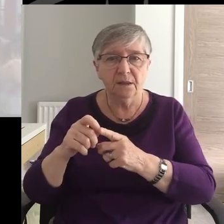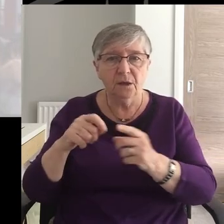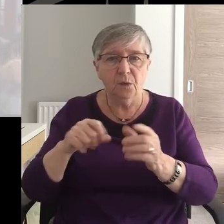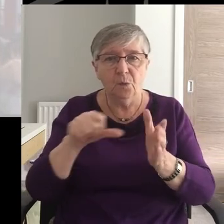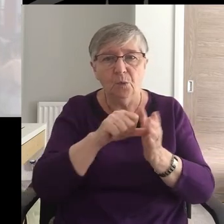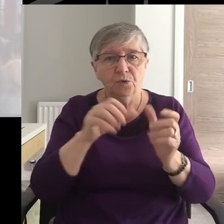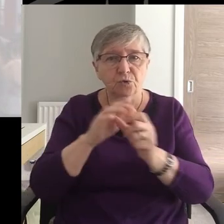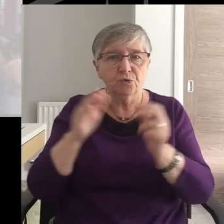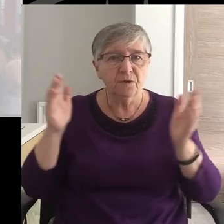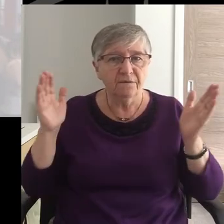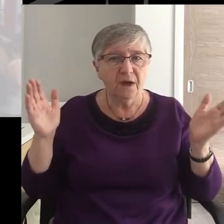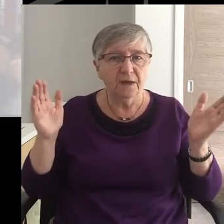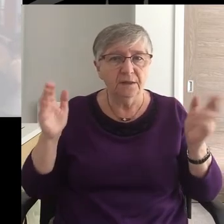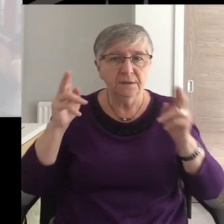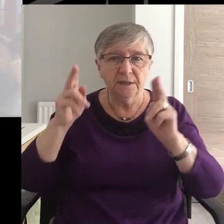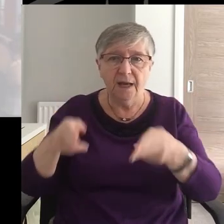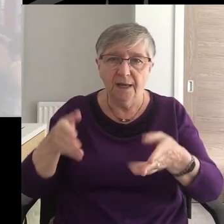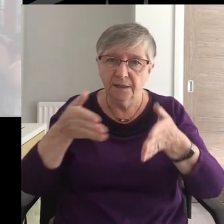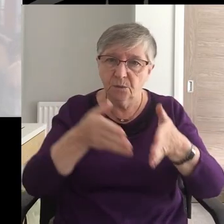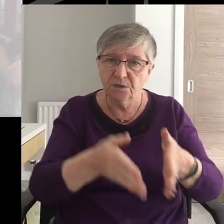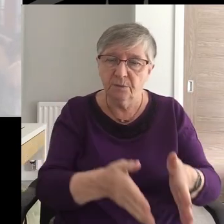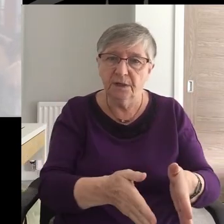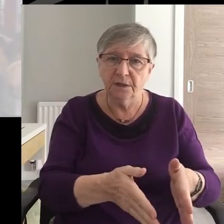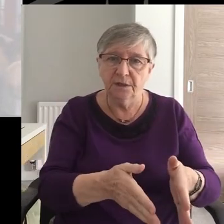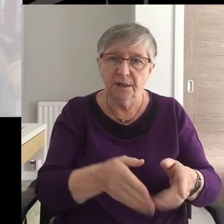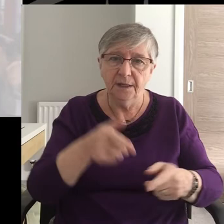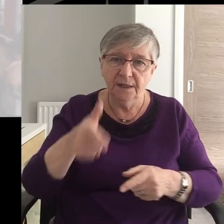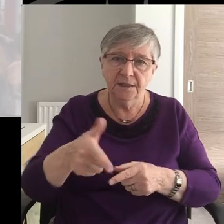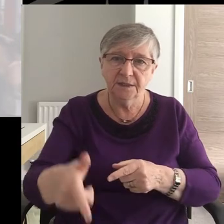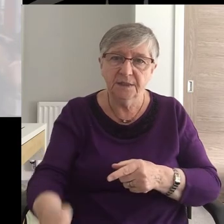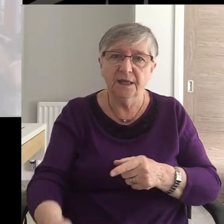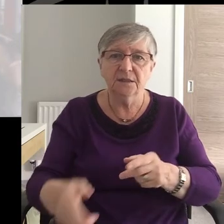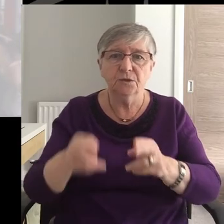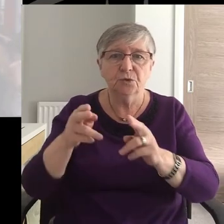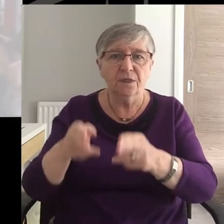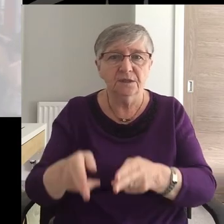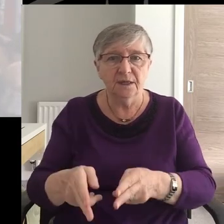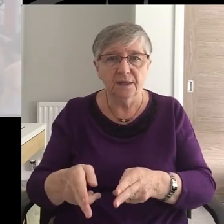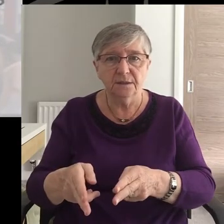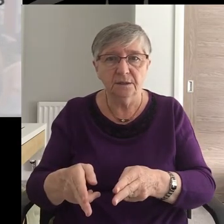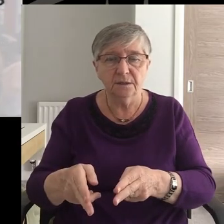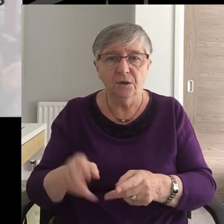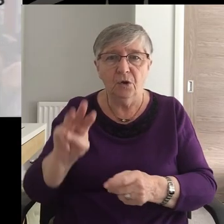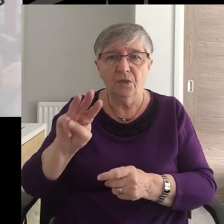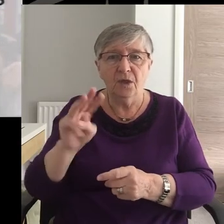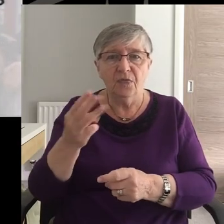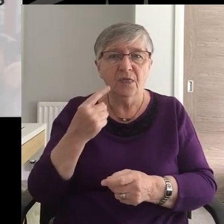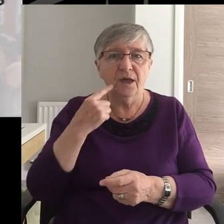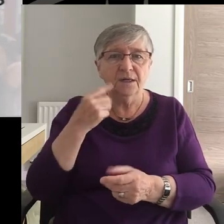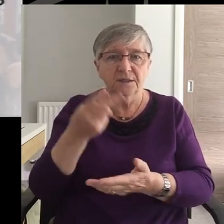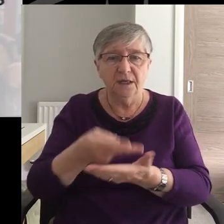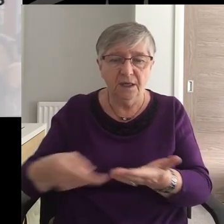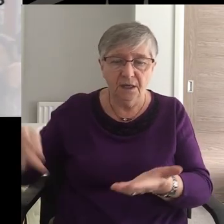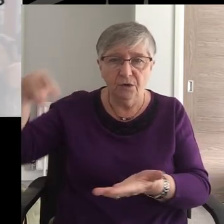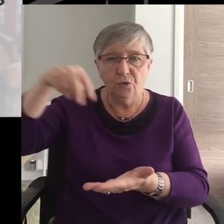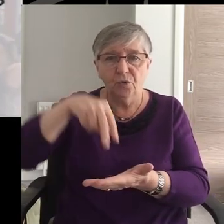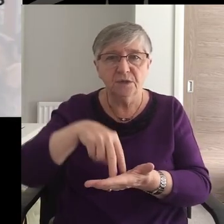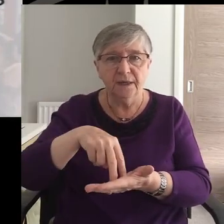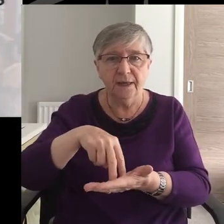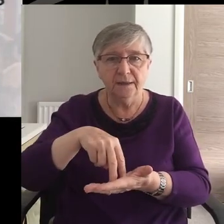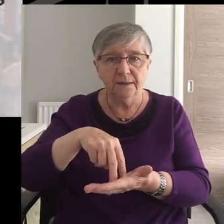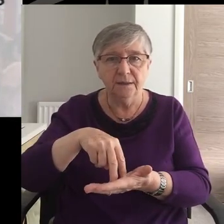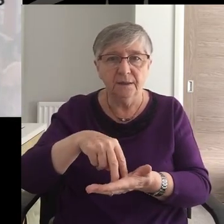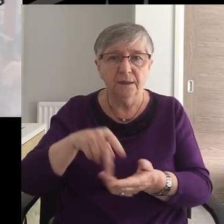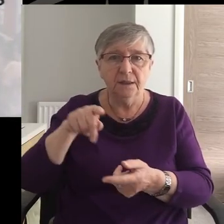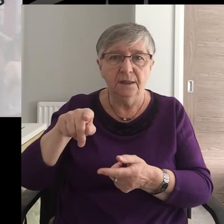mind Who was crucified, died, and was threatened And he ascended to the dead And on the third day he